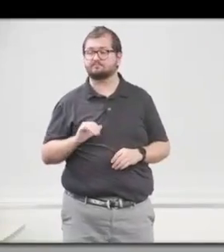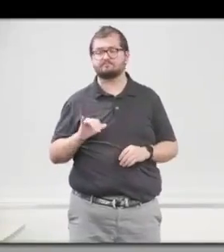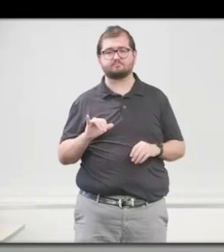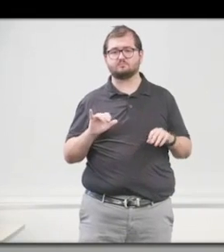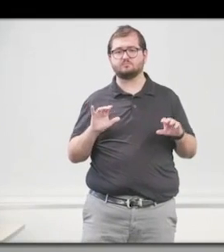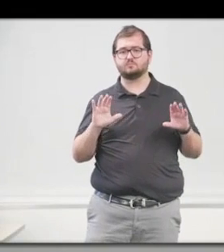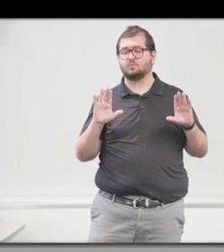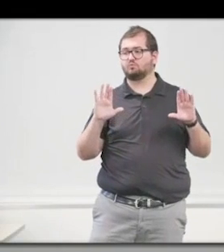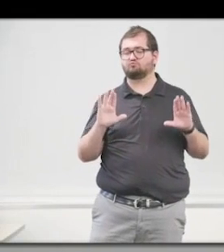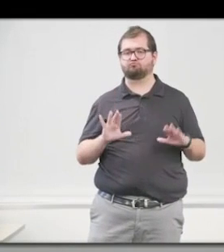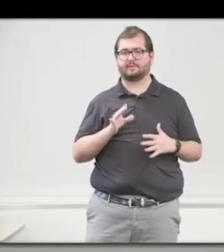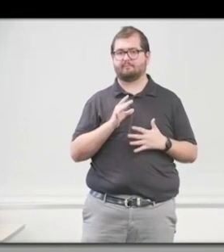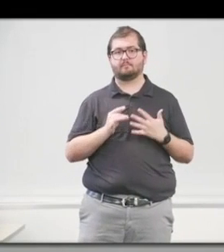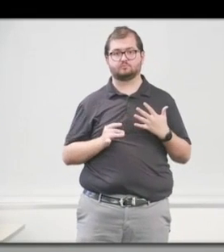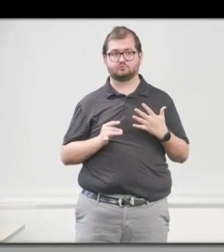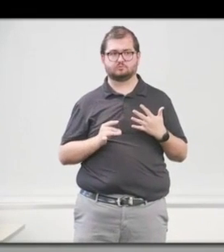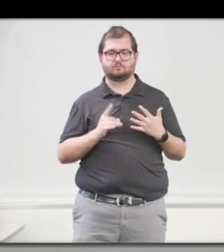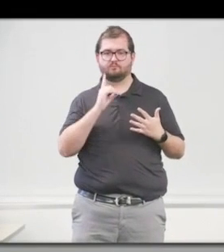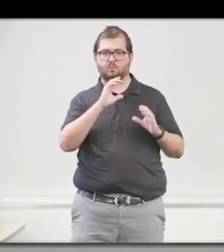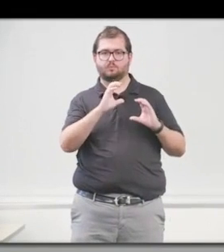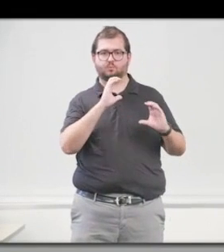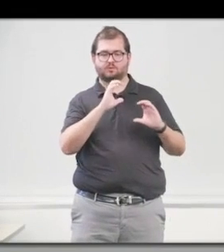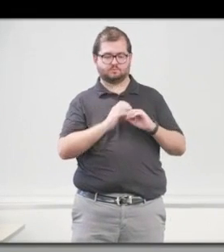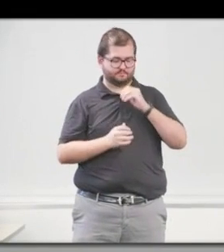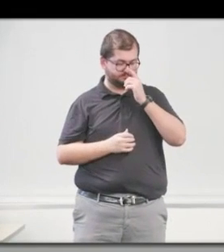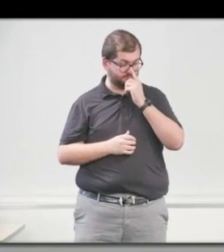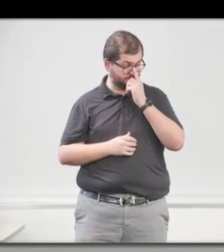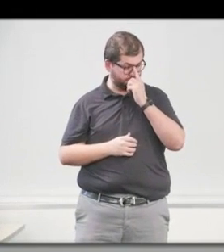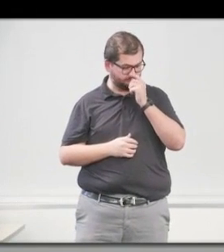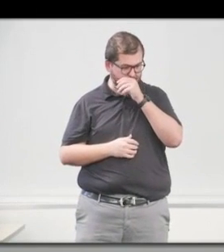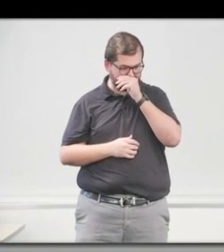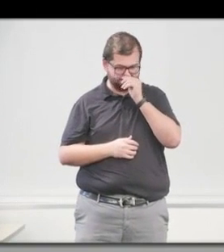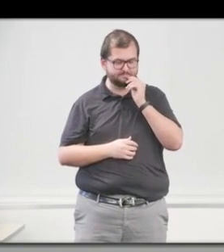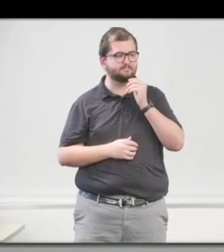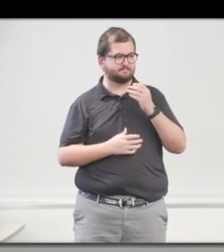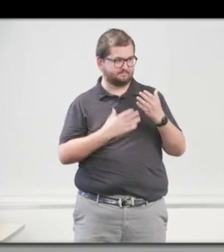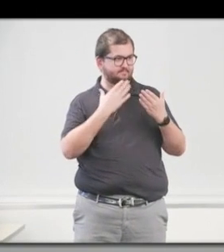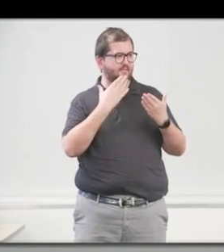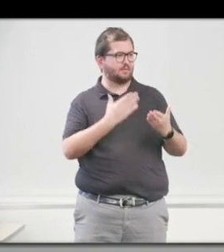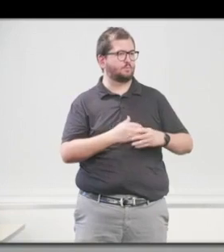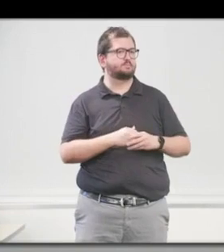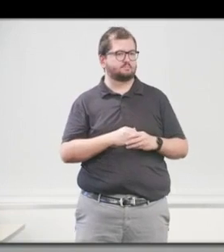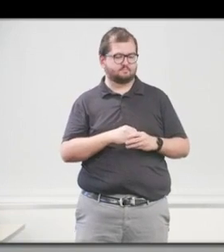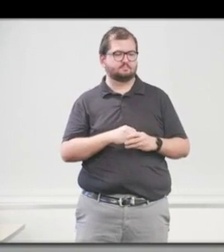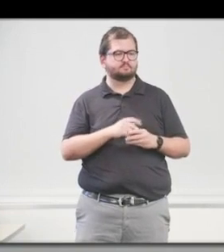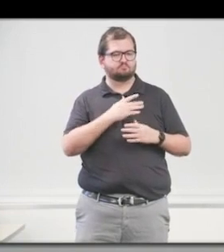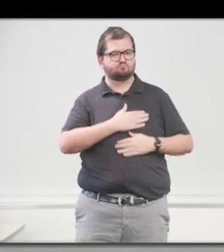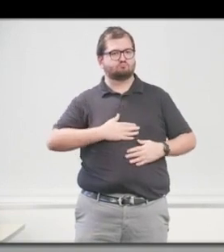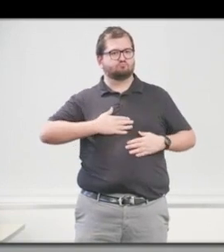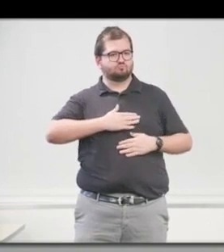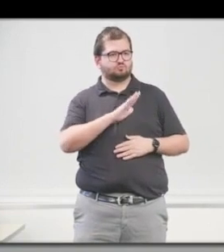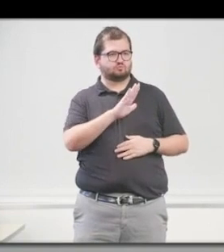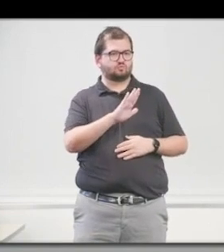option, as communication goes. So, thank you, gentlemen, very much. Appreciate your input and your